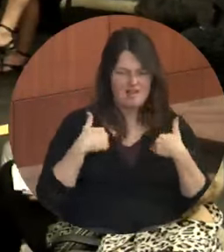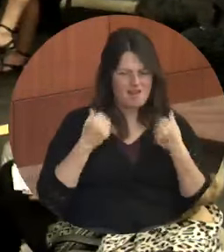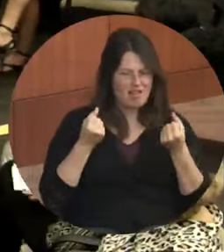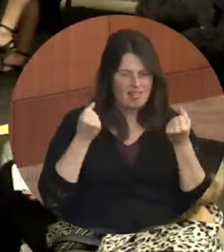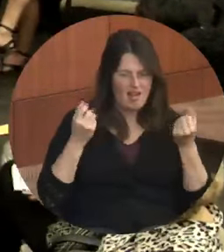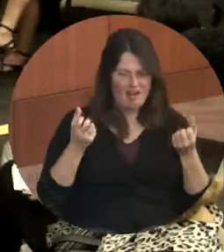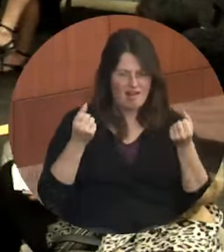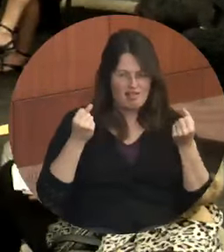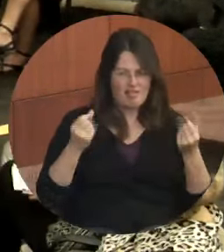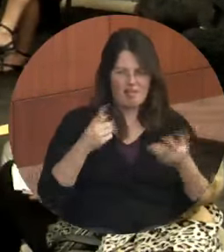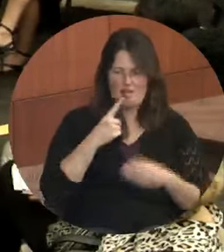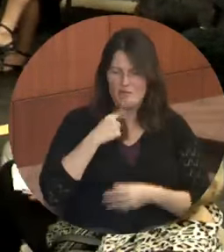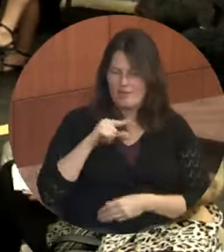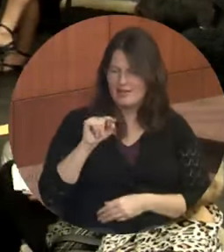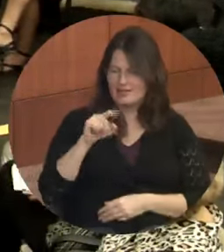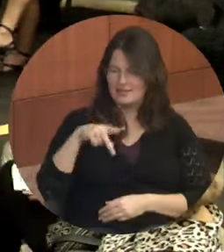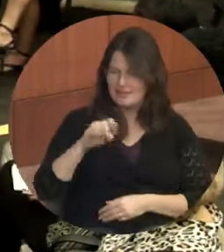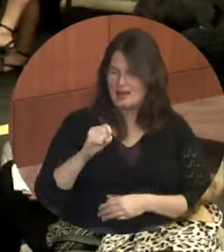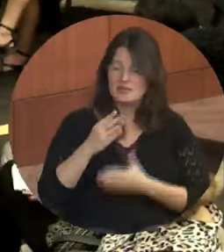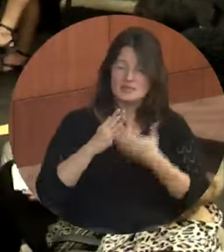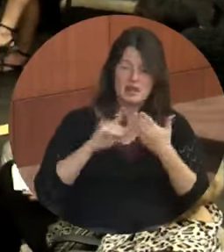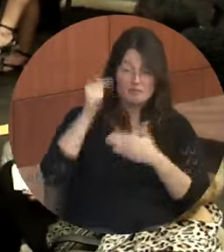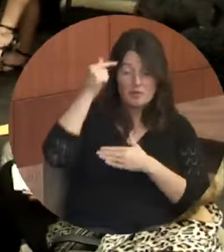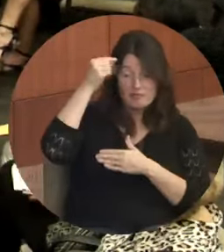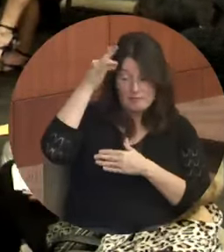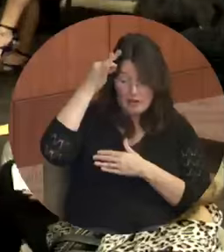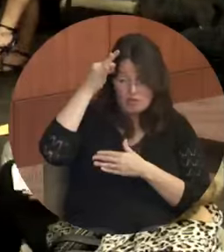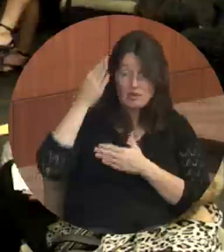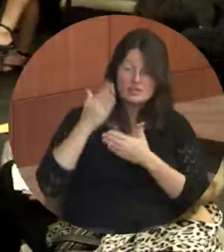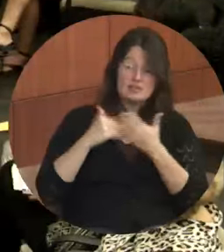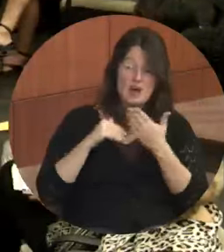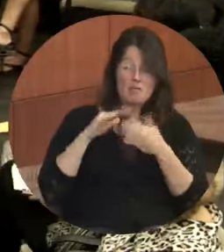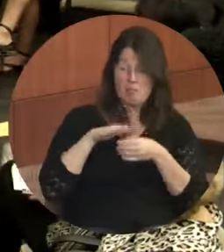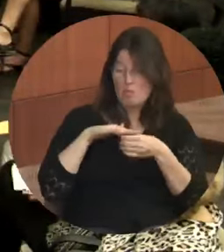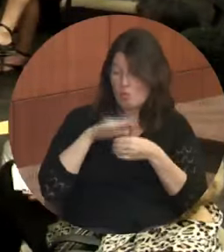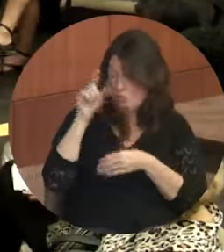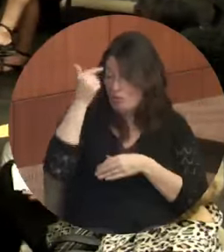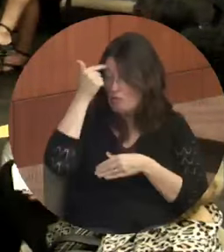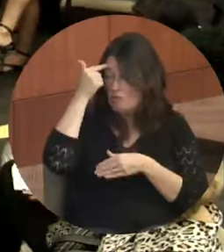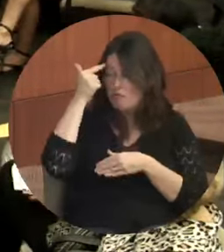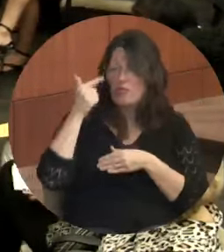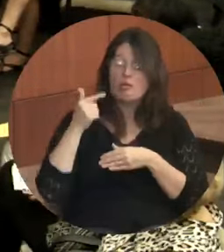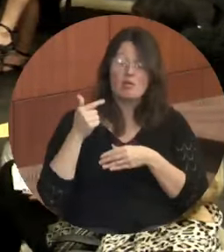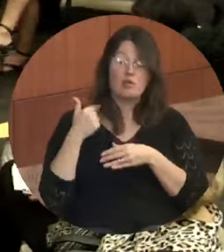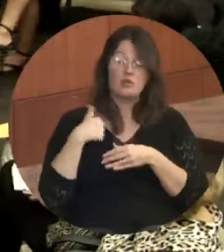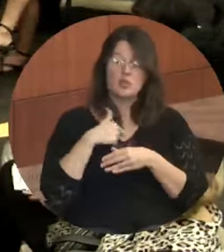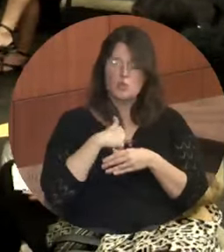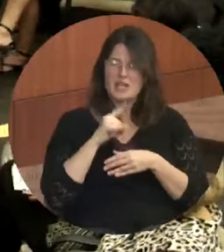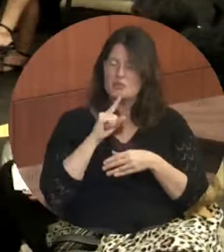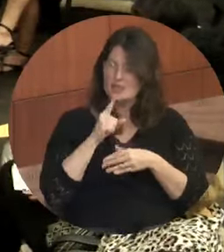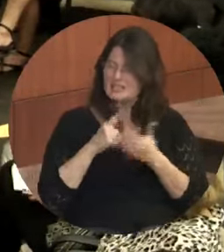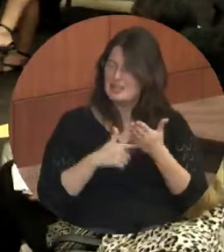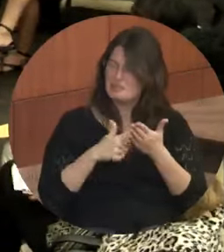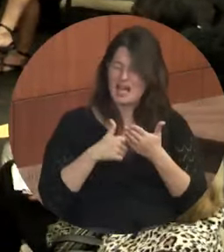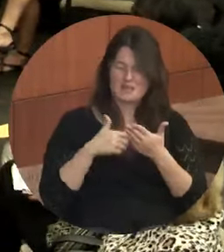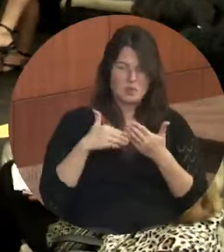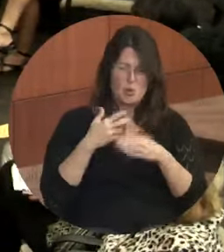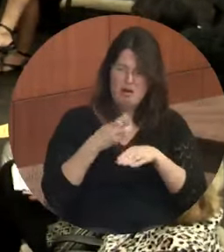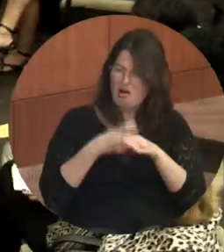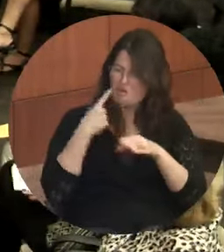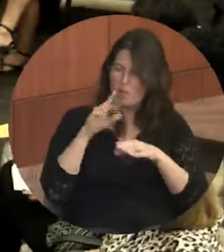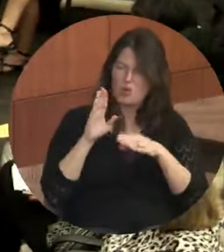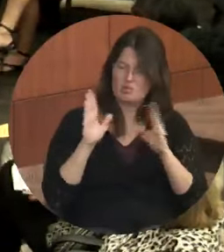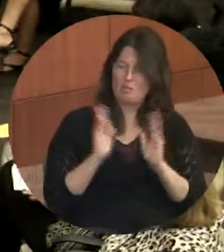government, some from the state, and some we've put there ourself, that make it very hard for a, uh, a small company to,